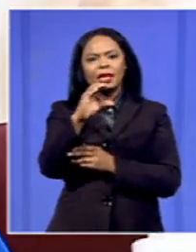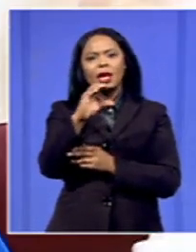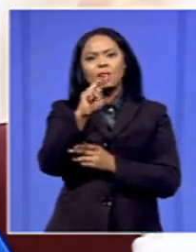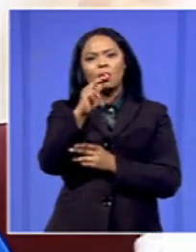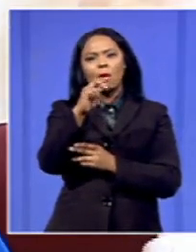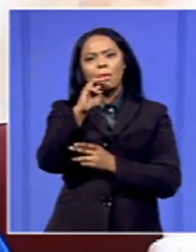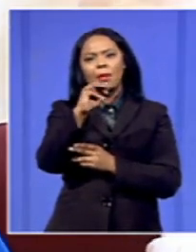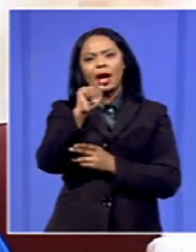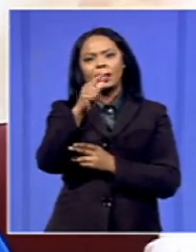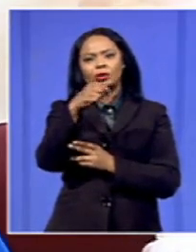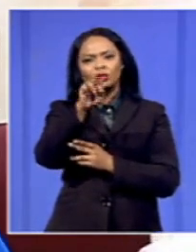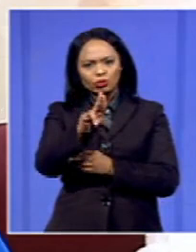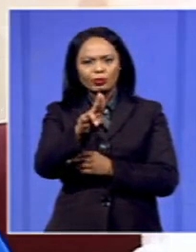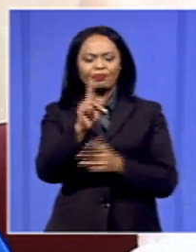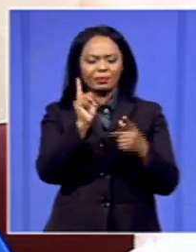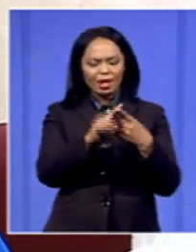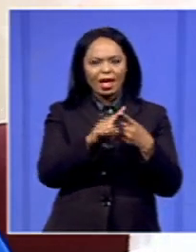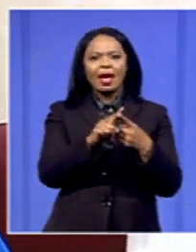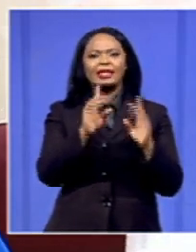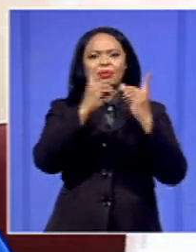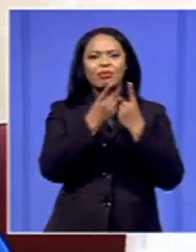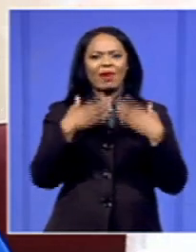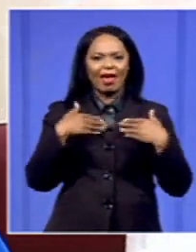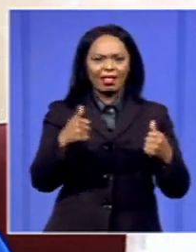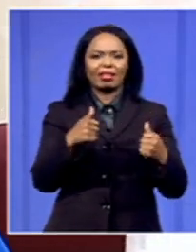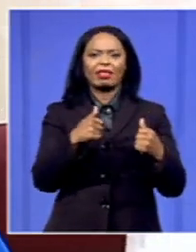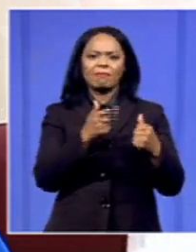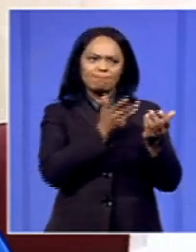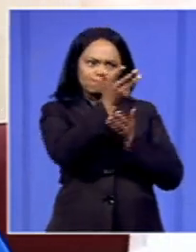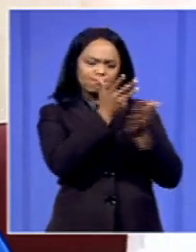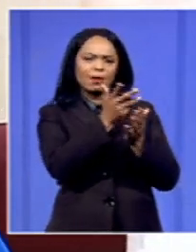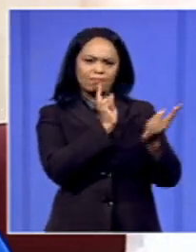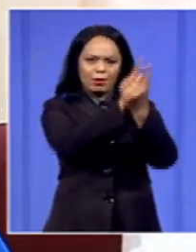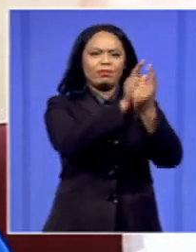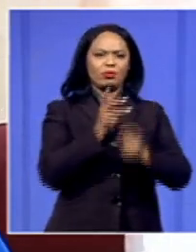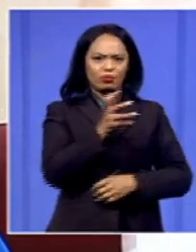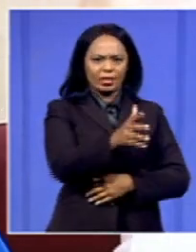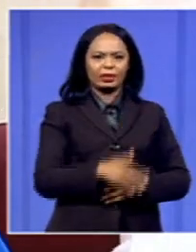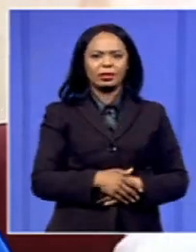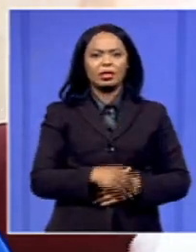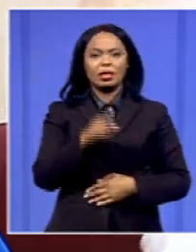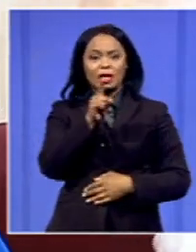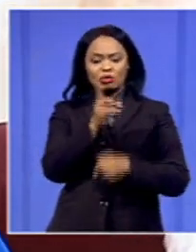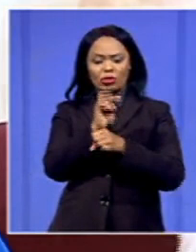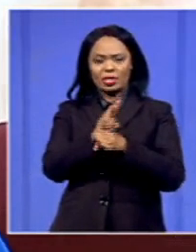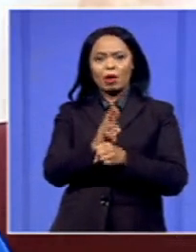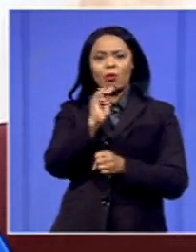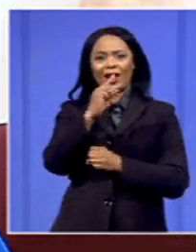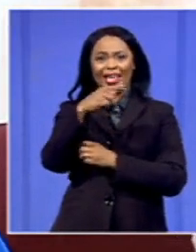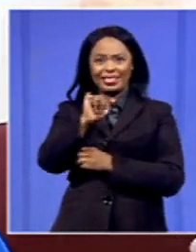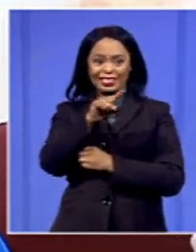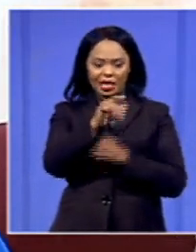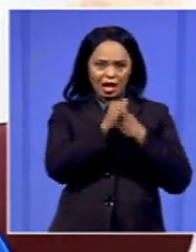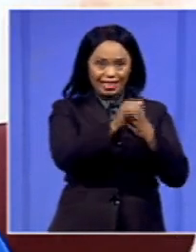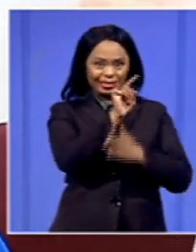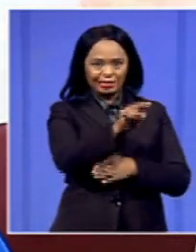fight to the Department of Health under the leadership of Dr. Mahit. So we will be going on the ground